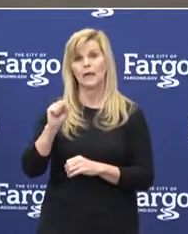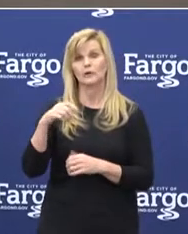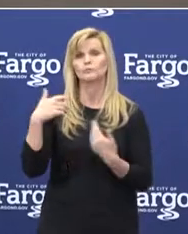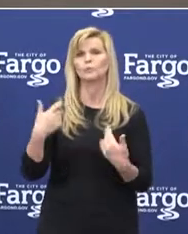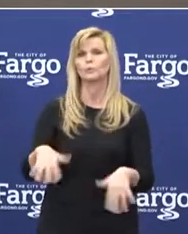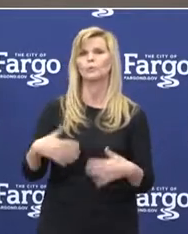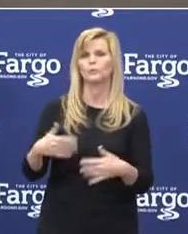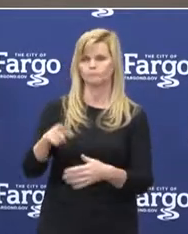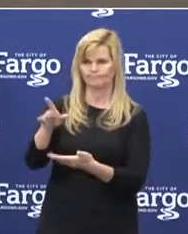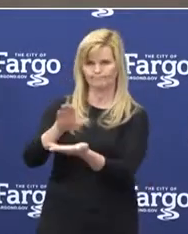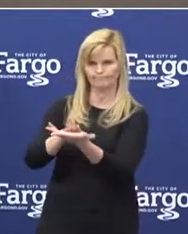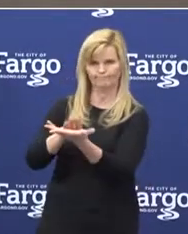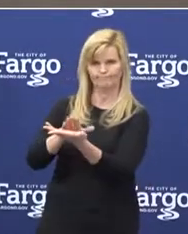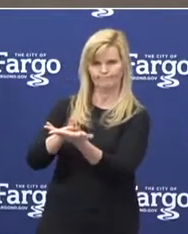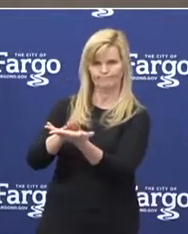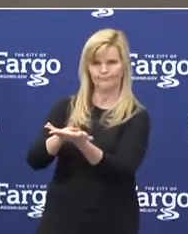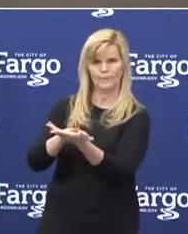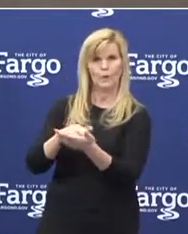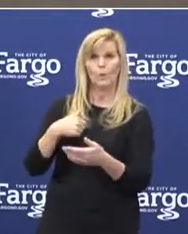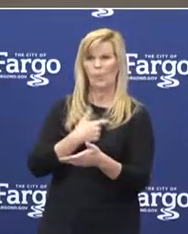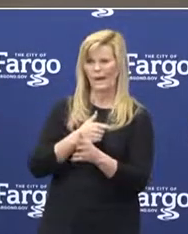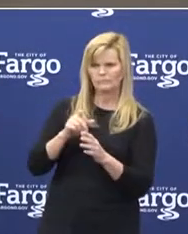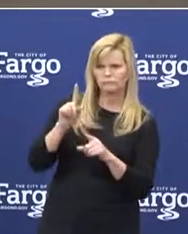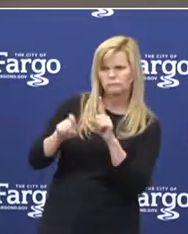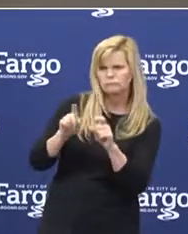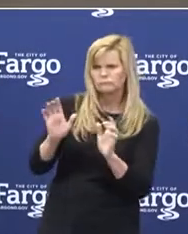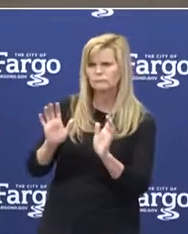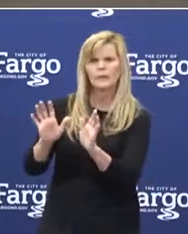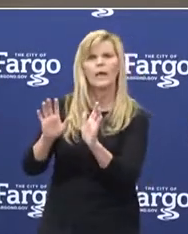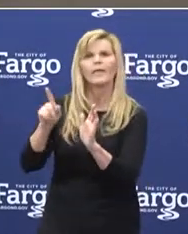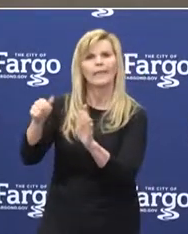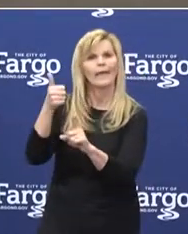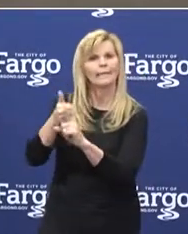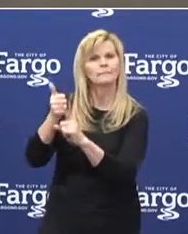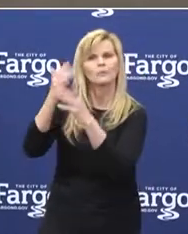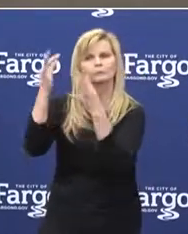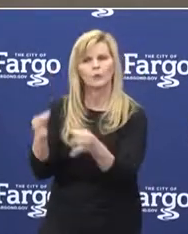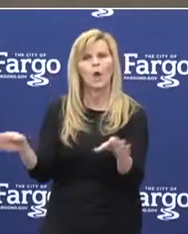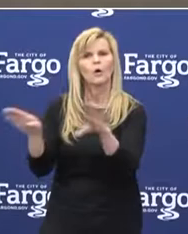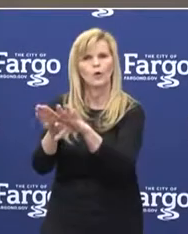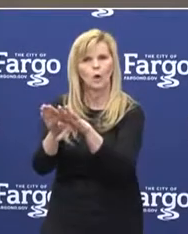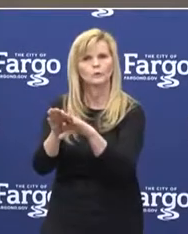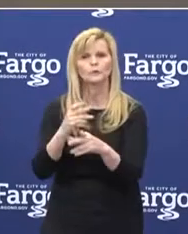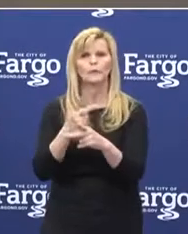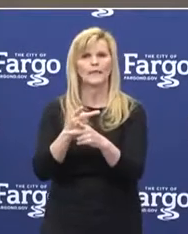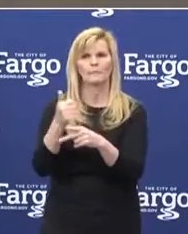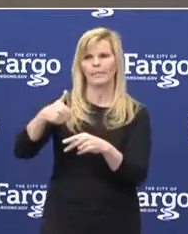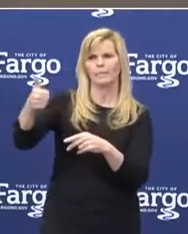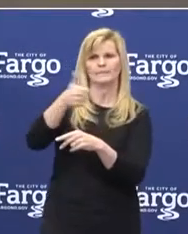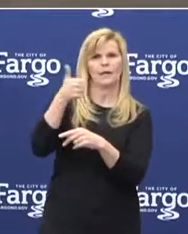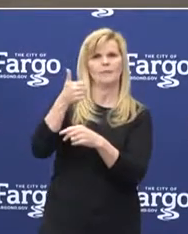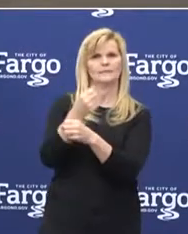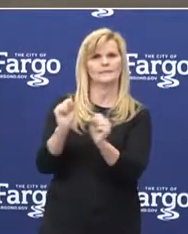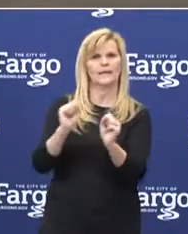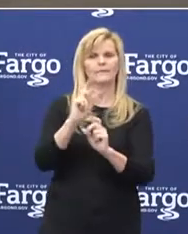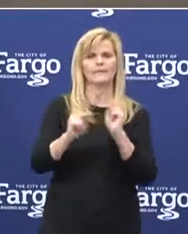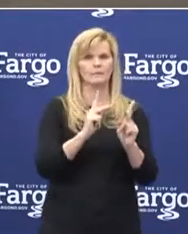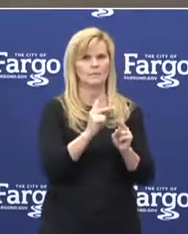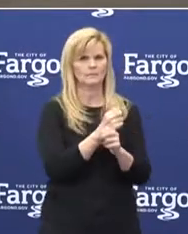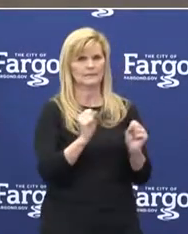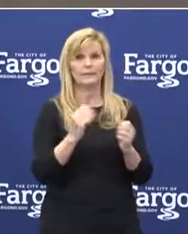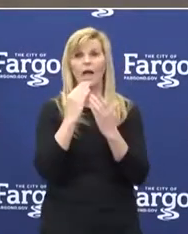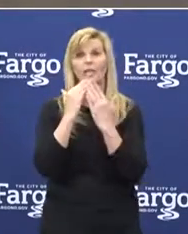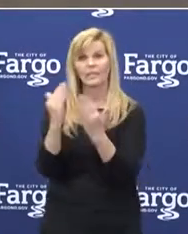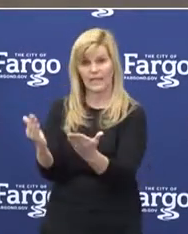commendation for, without prompting, temporarily closing its doors to the public to keep them safe during the pandemic. Thank you very much.